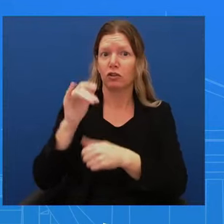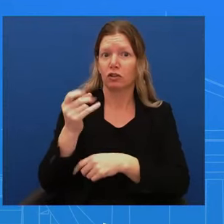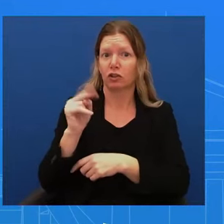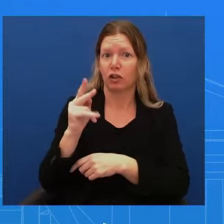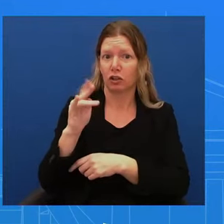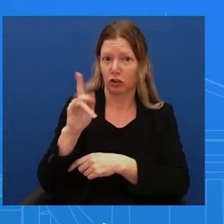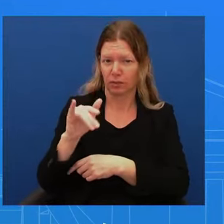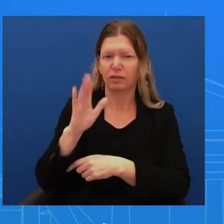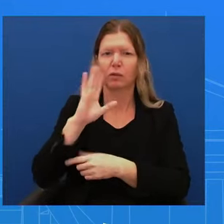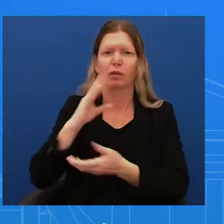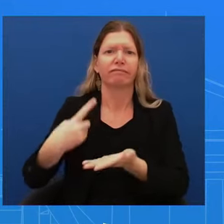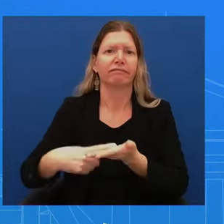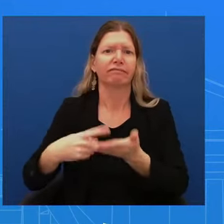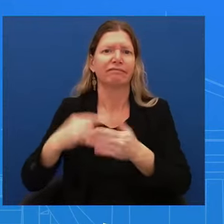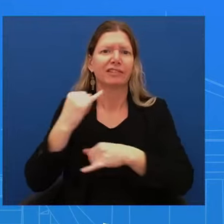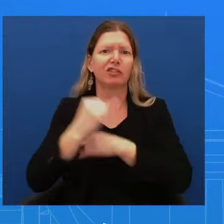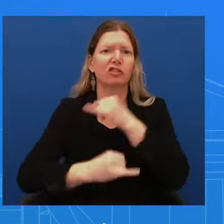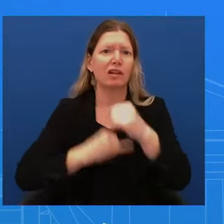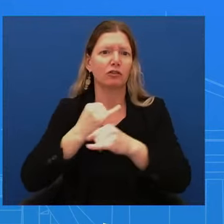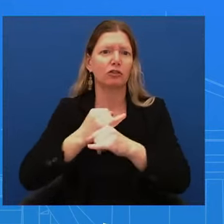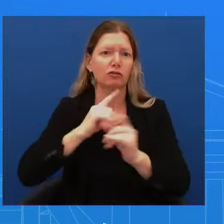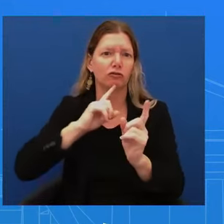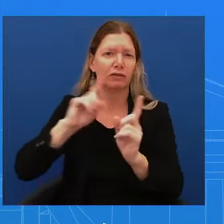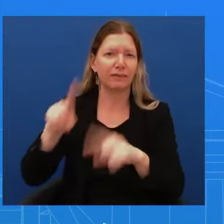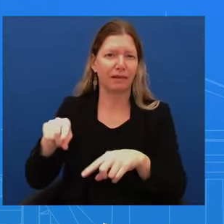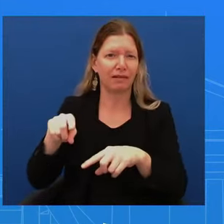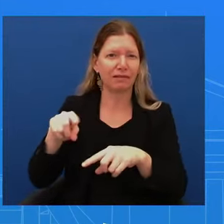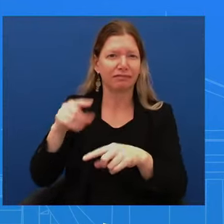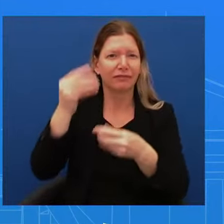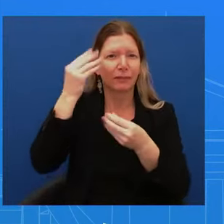North Korean munitions. And with that, Admiral?